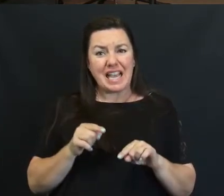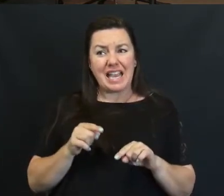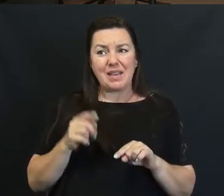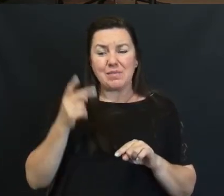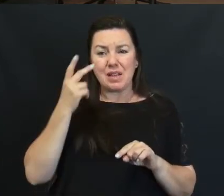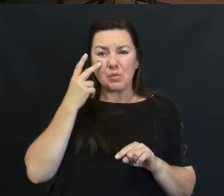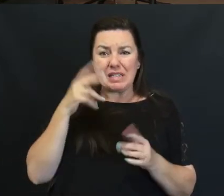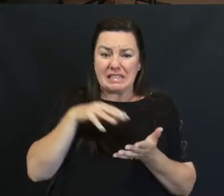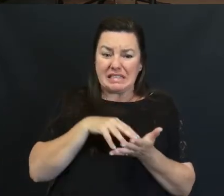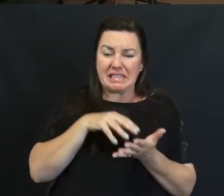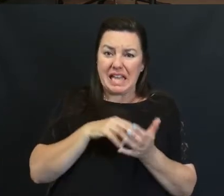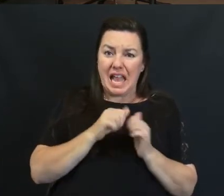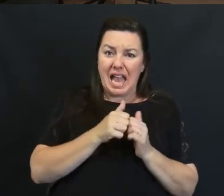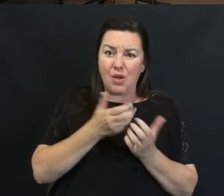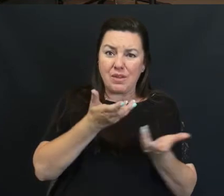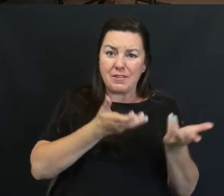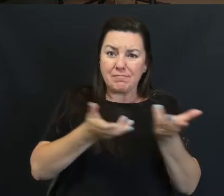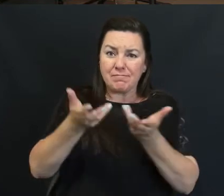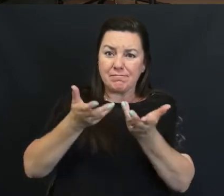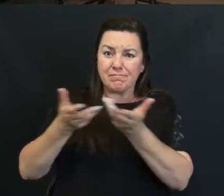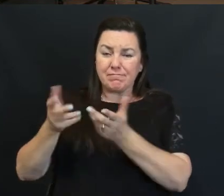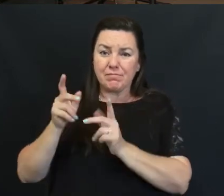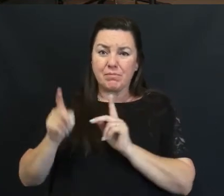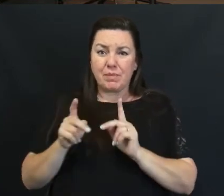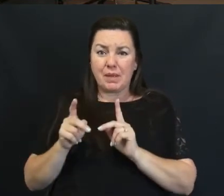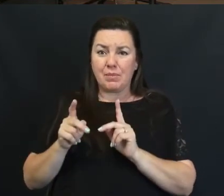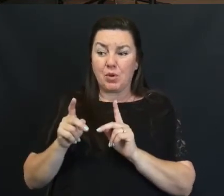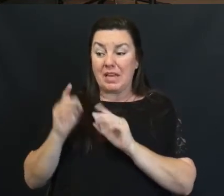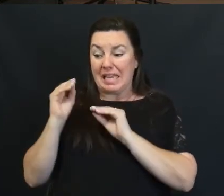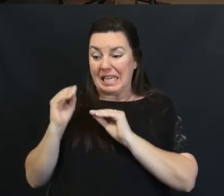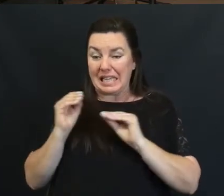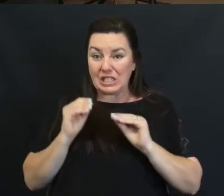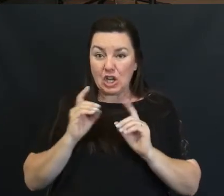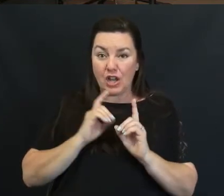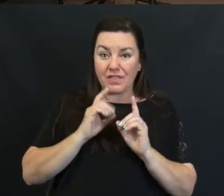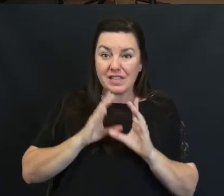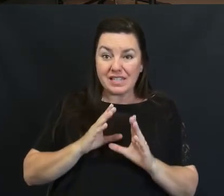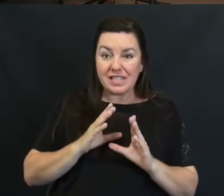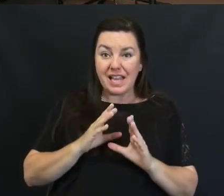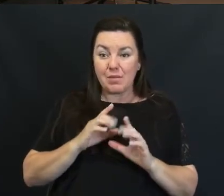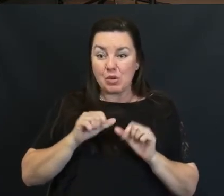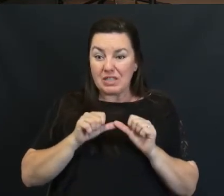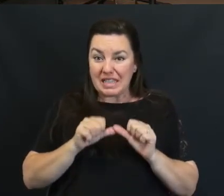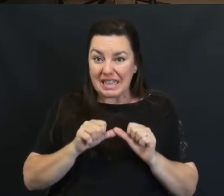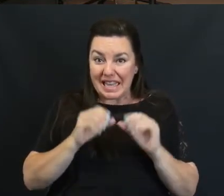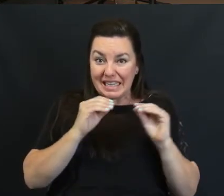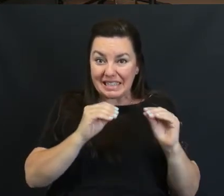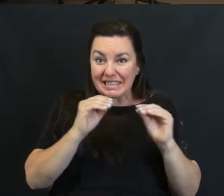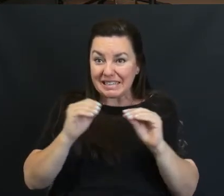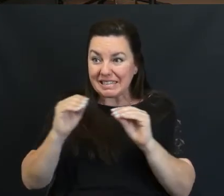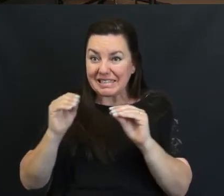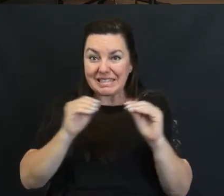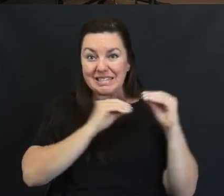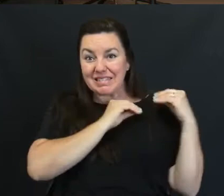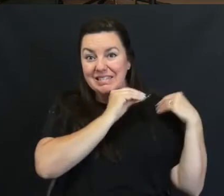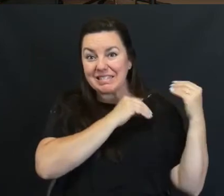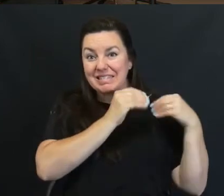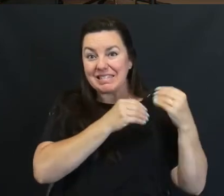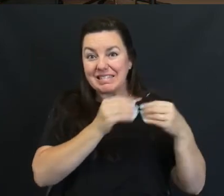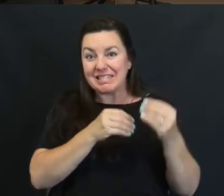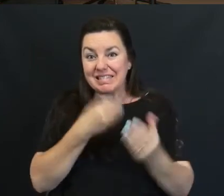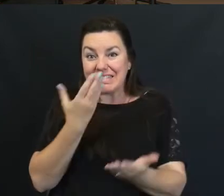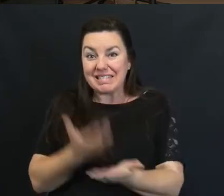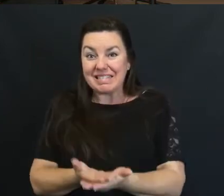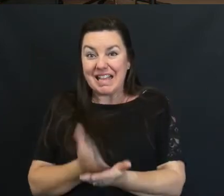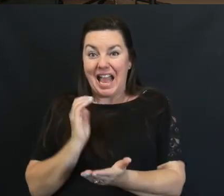ministered To people And he taught His disciples And they went On and shared And taught others So much That it got To